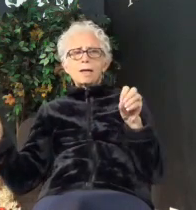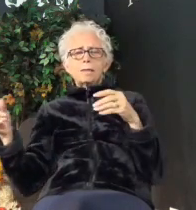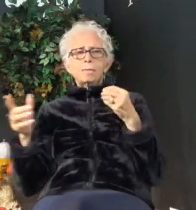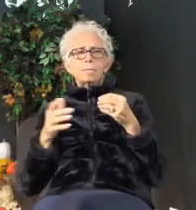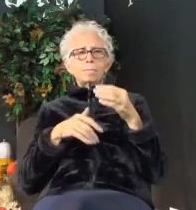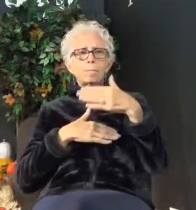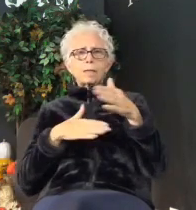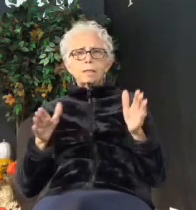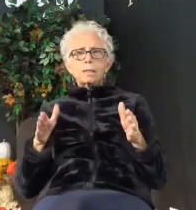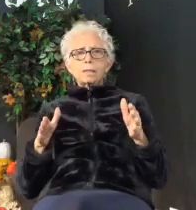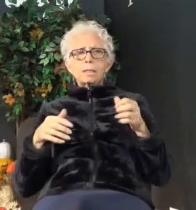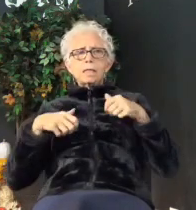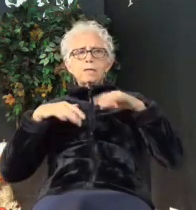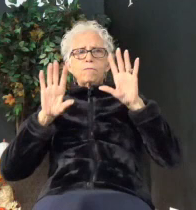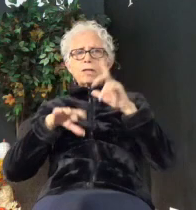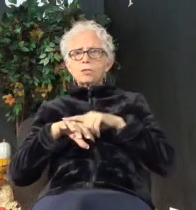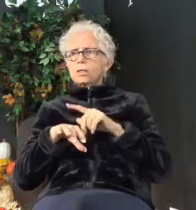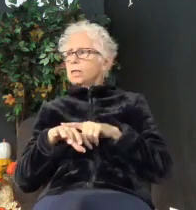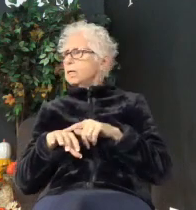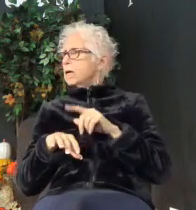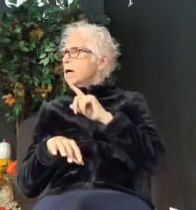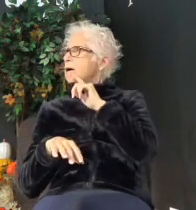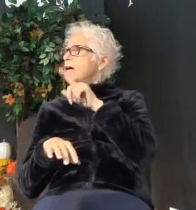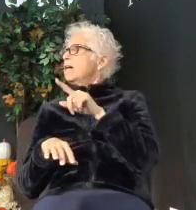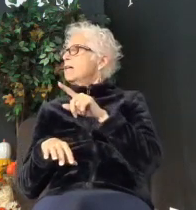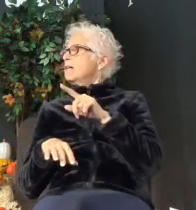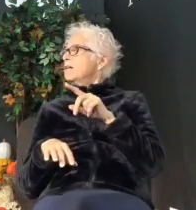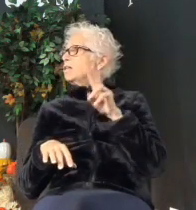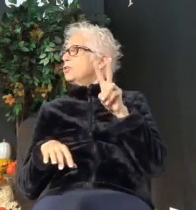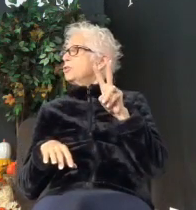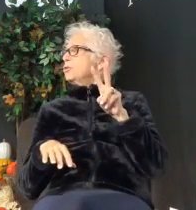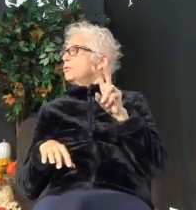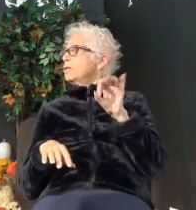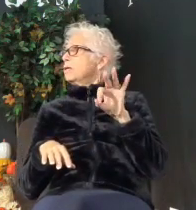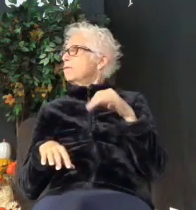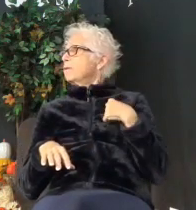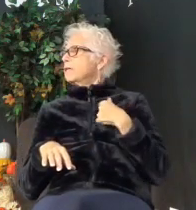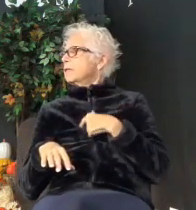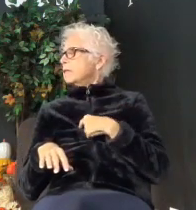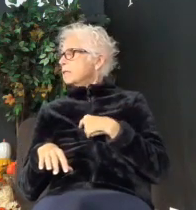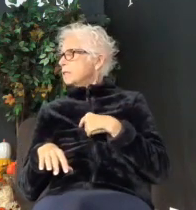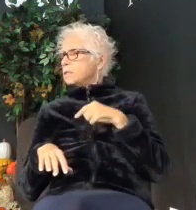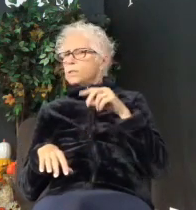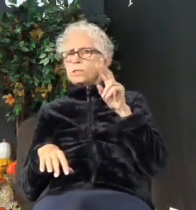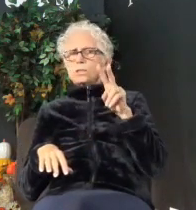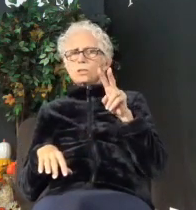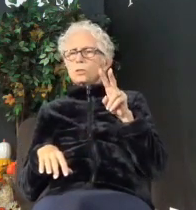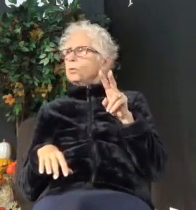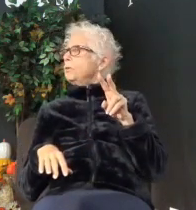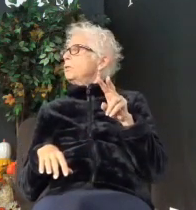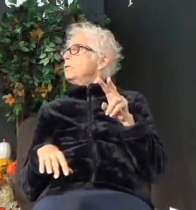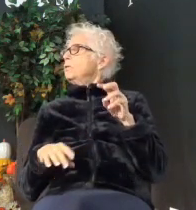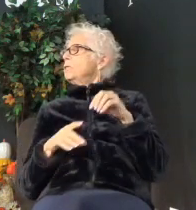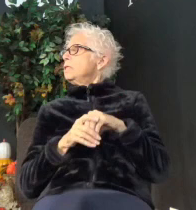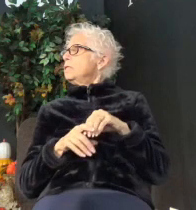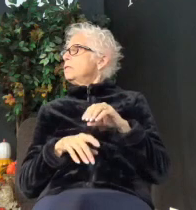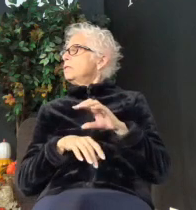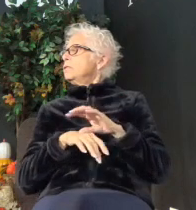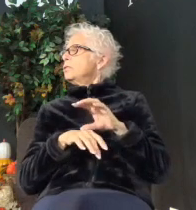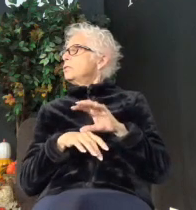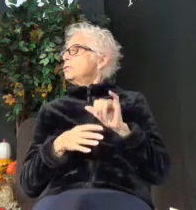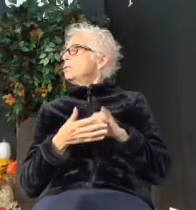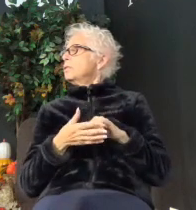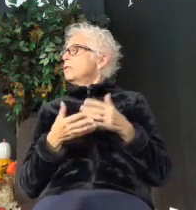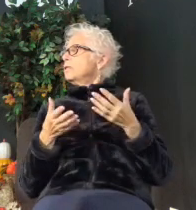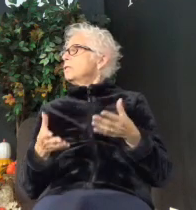Confession time. There are two of us, I did put the word us, in the congregation that this is